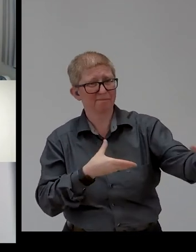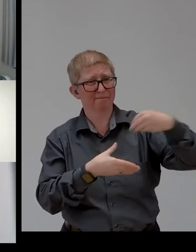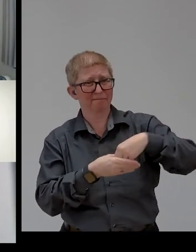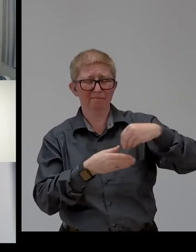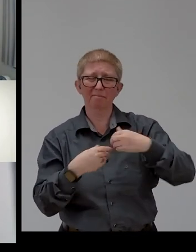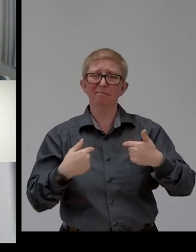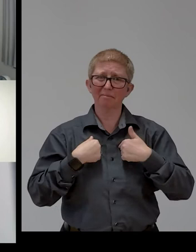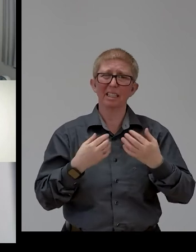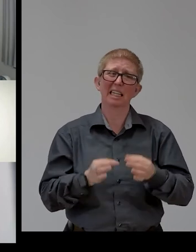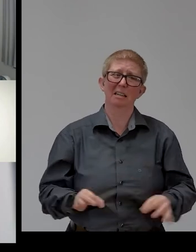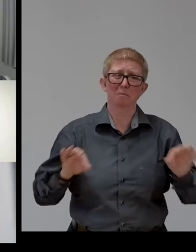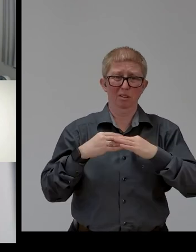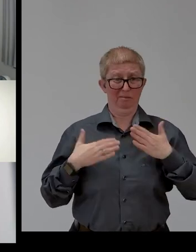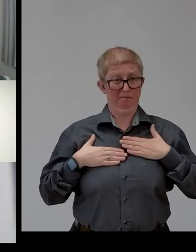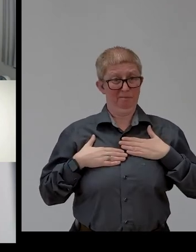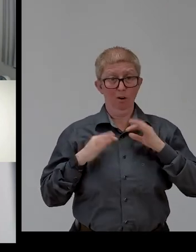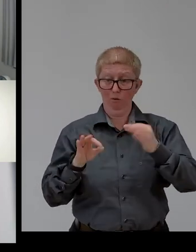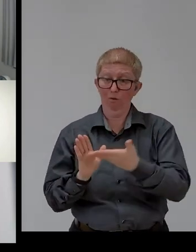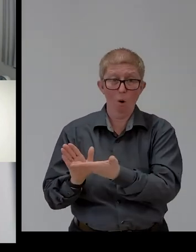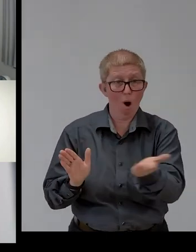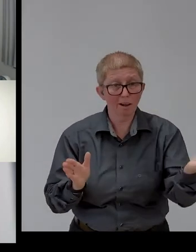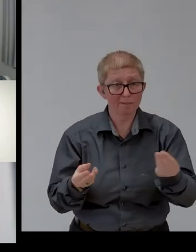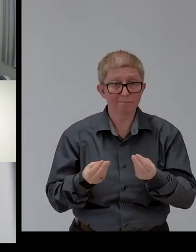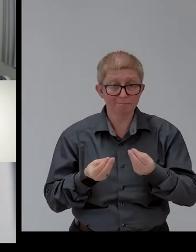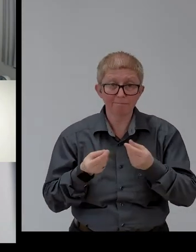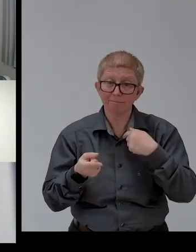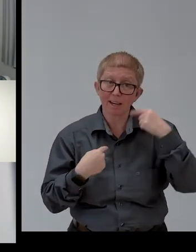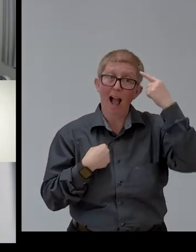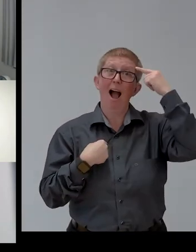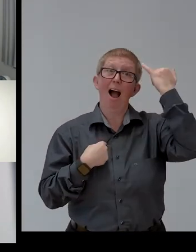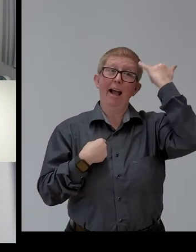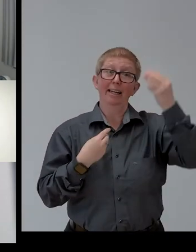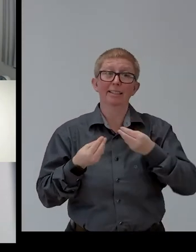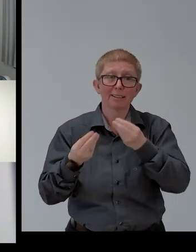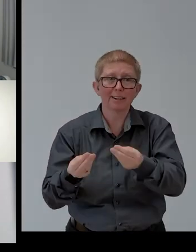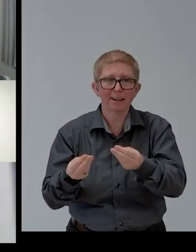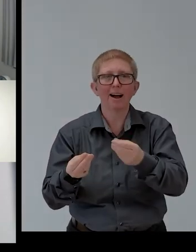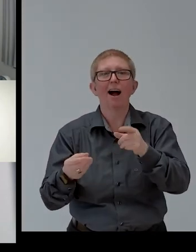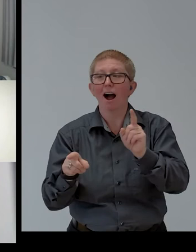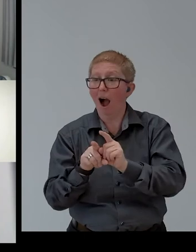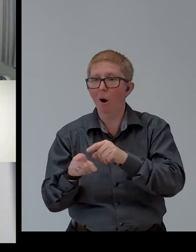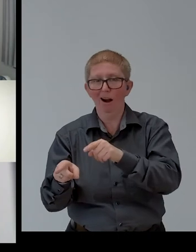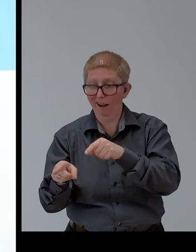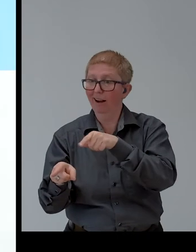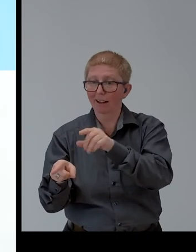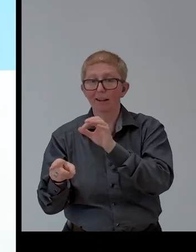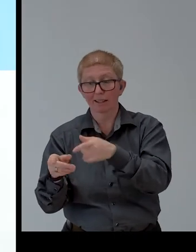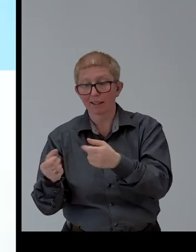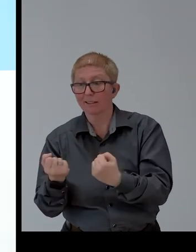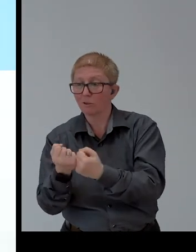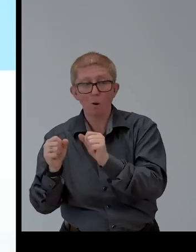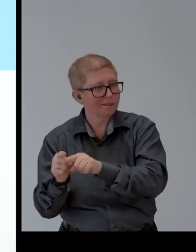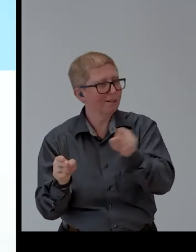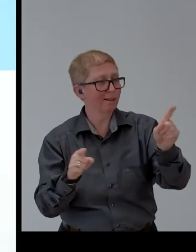adapt for them is also very beneficial for people without this profile. Thank you. Thank you very much.